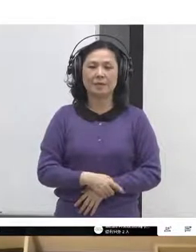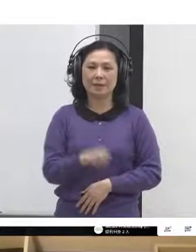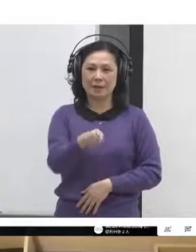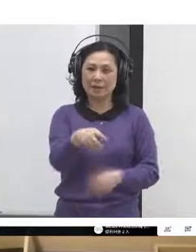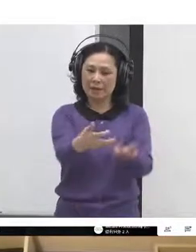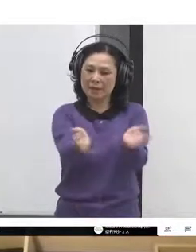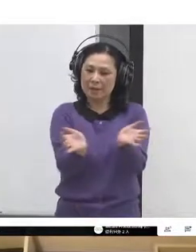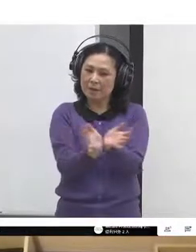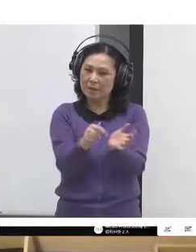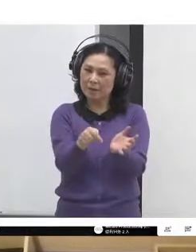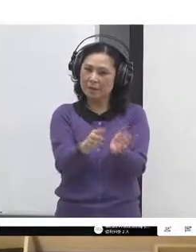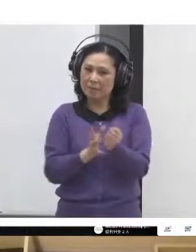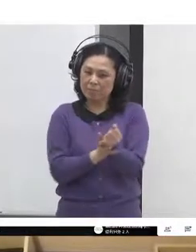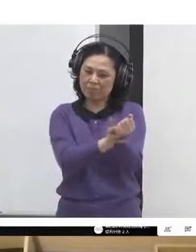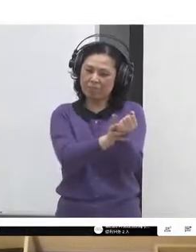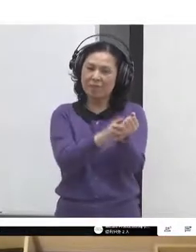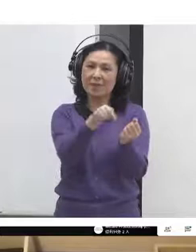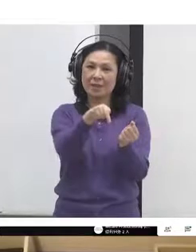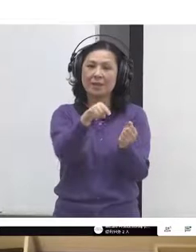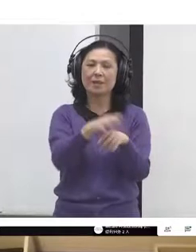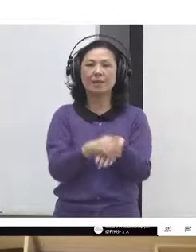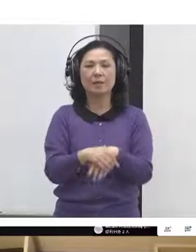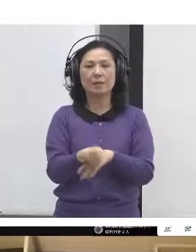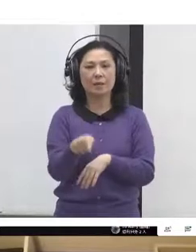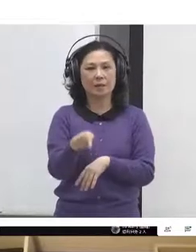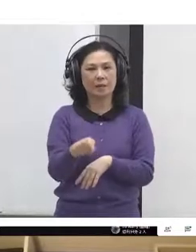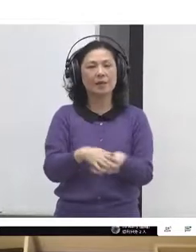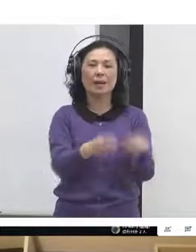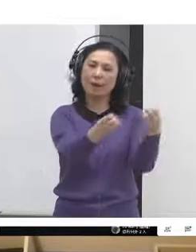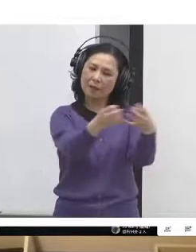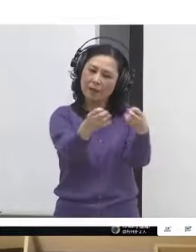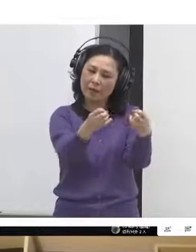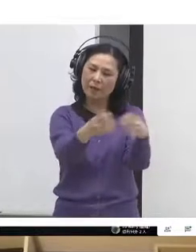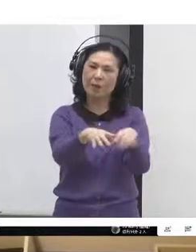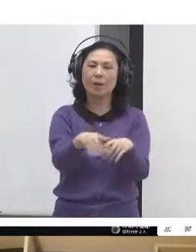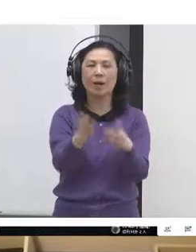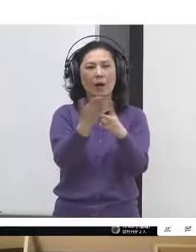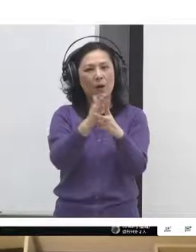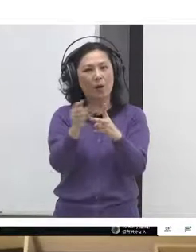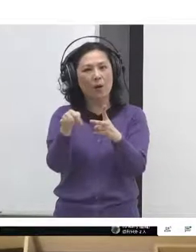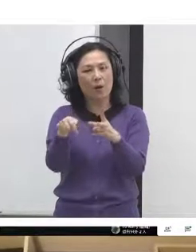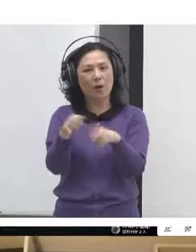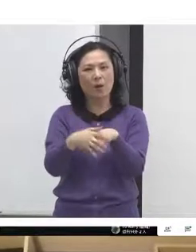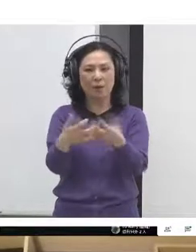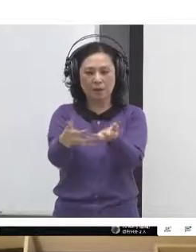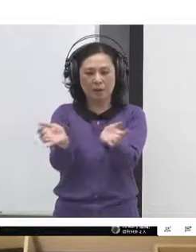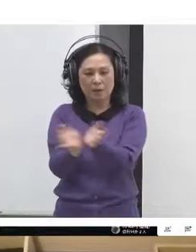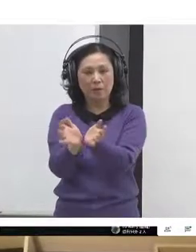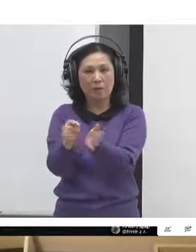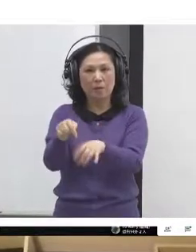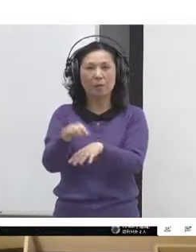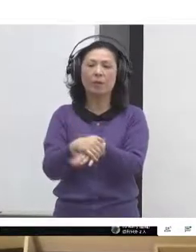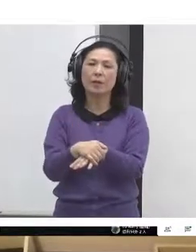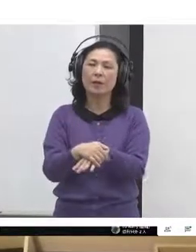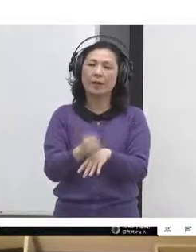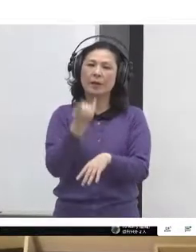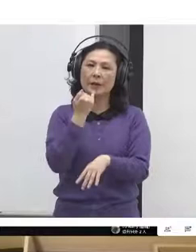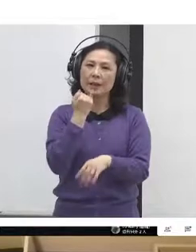either in a session or in an ongoing group or team that's trying to work on this in your local community.